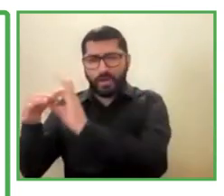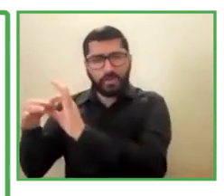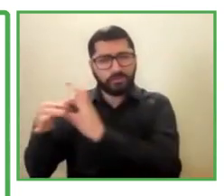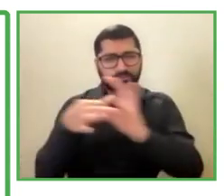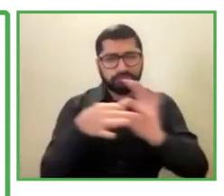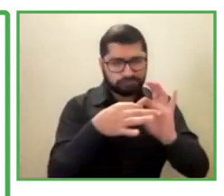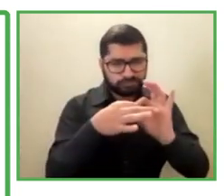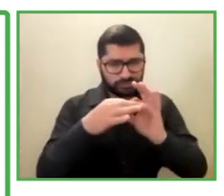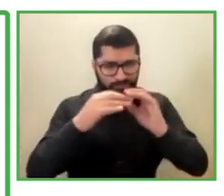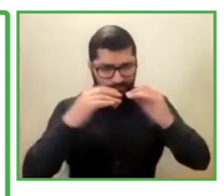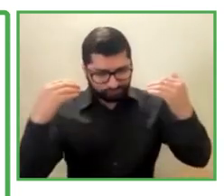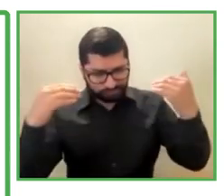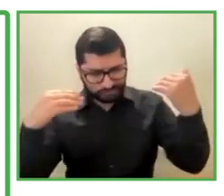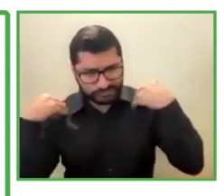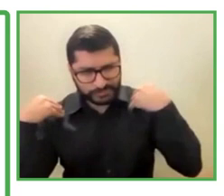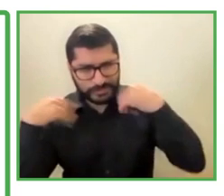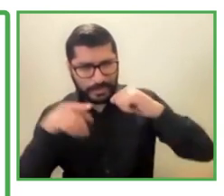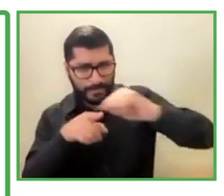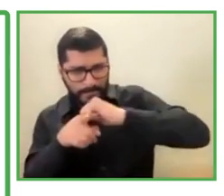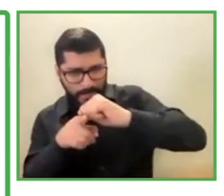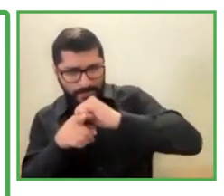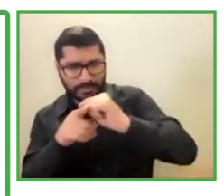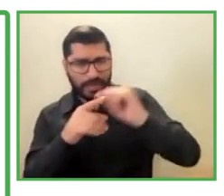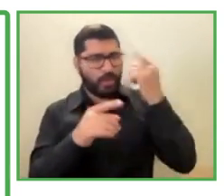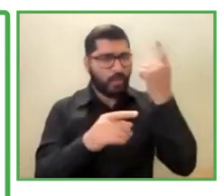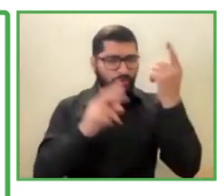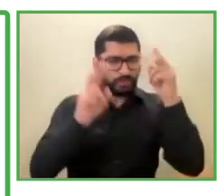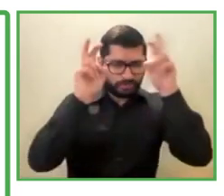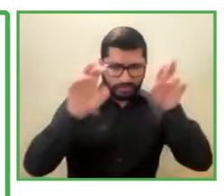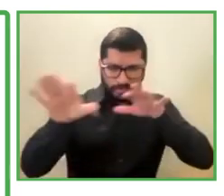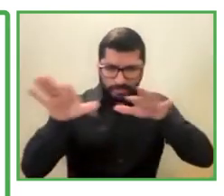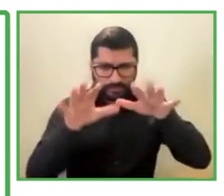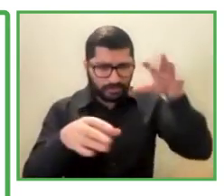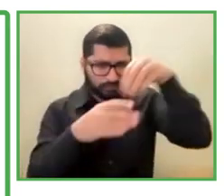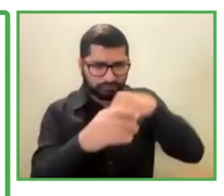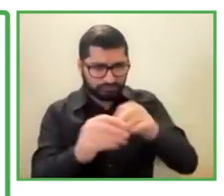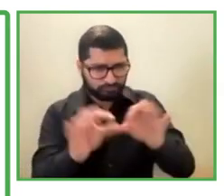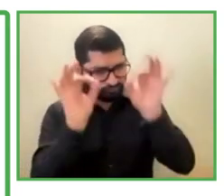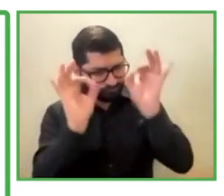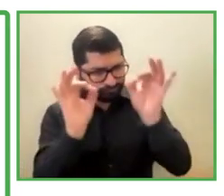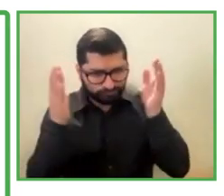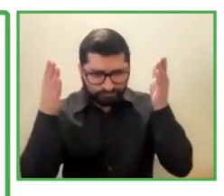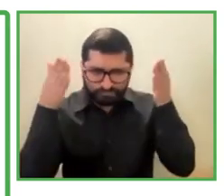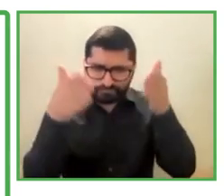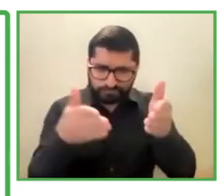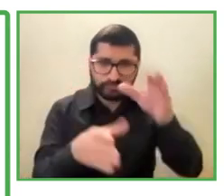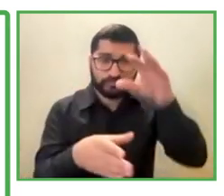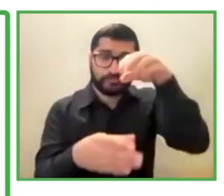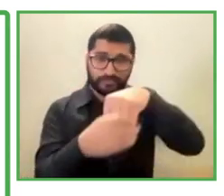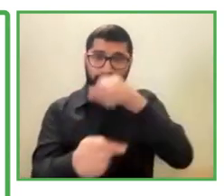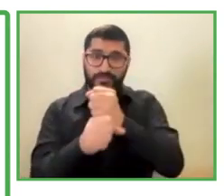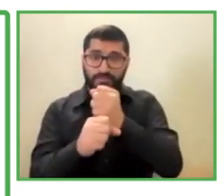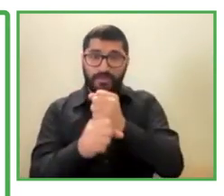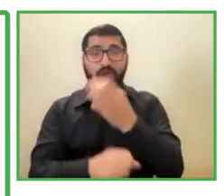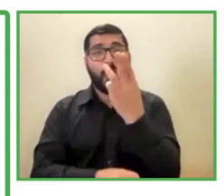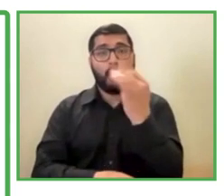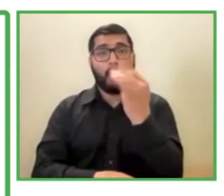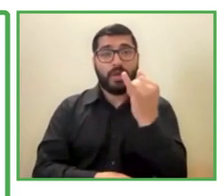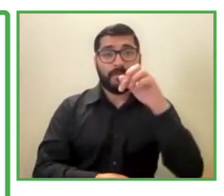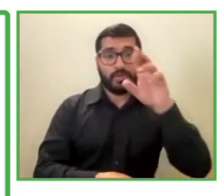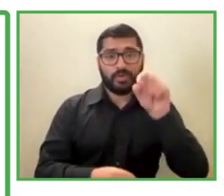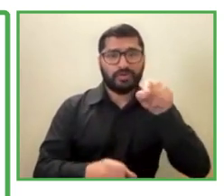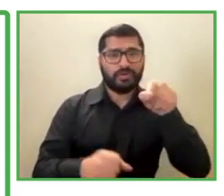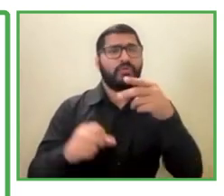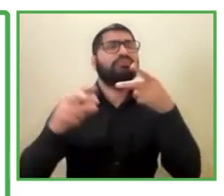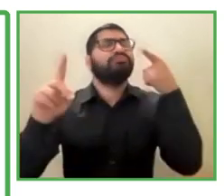we do at Wipro is that, you know, it's called something called a social bridge. The social bridge essentially creates a platform